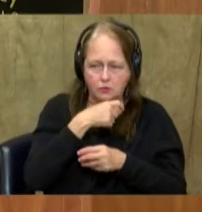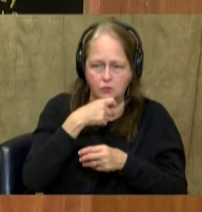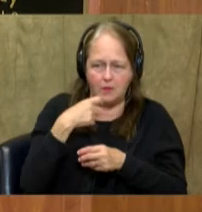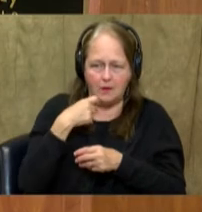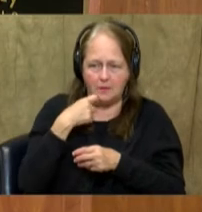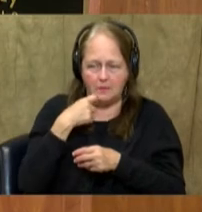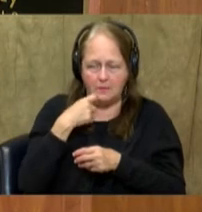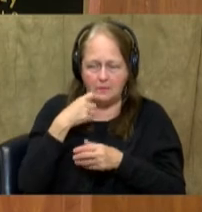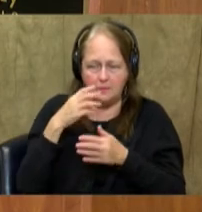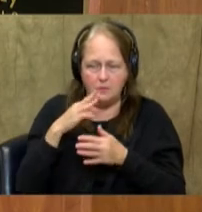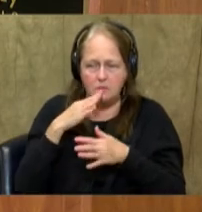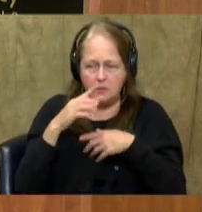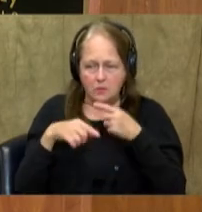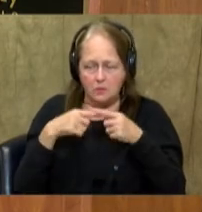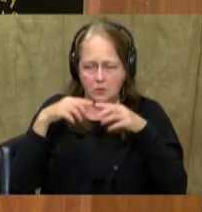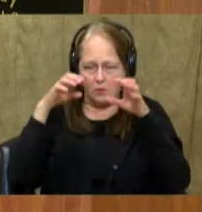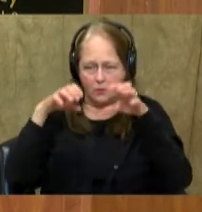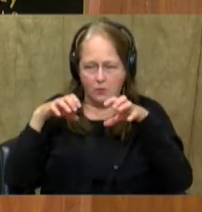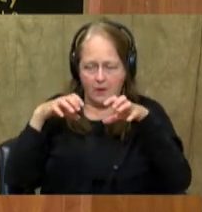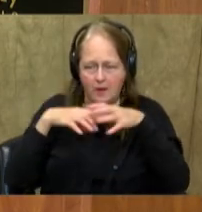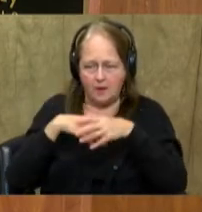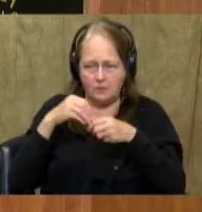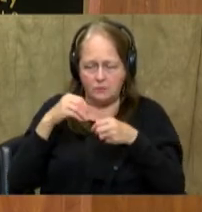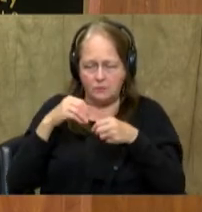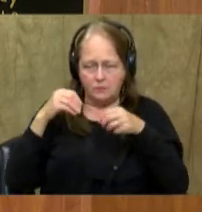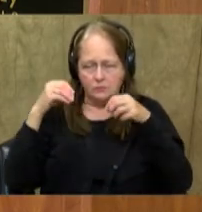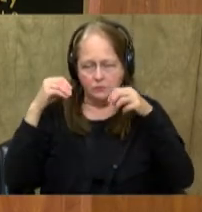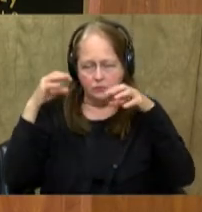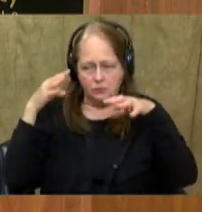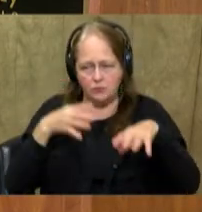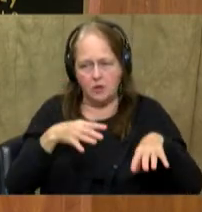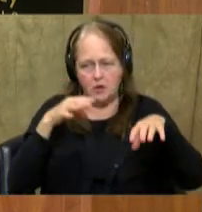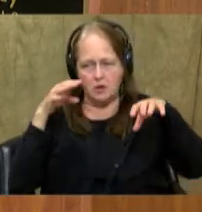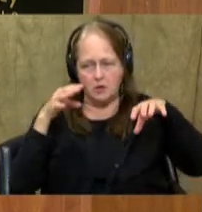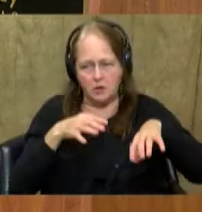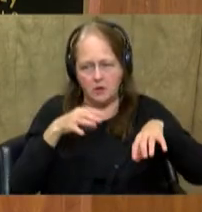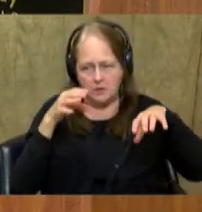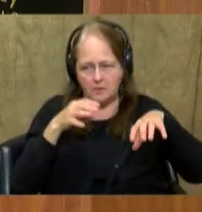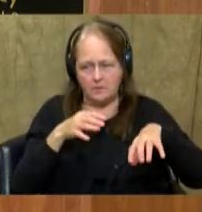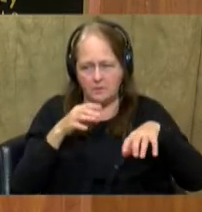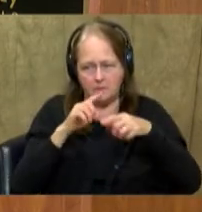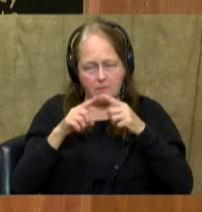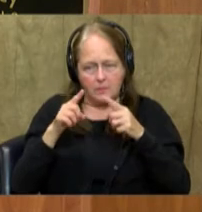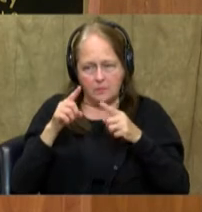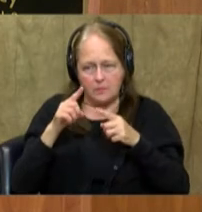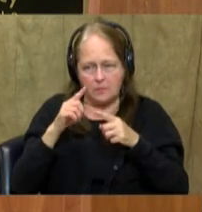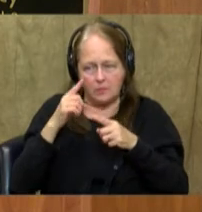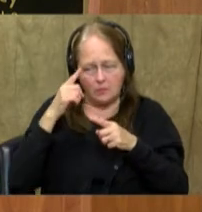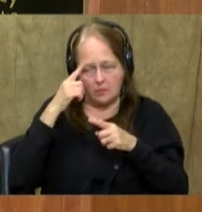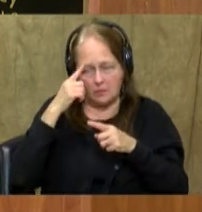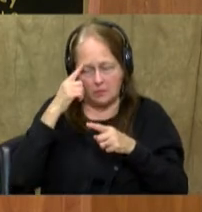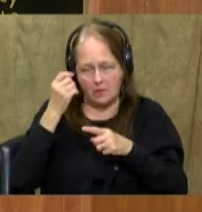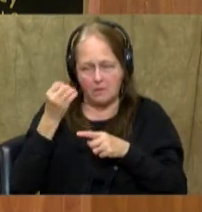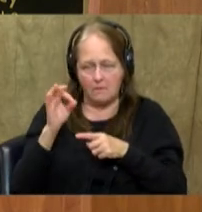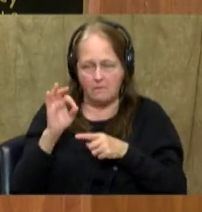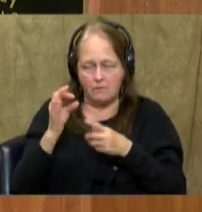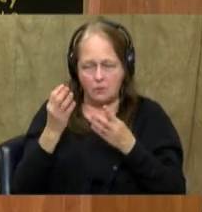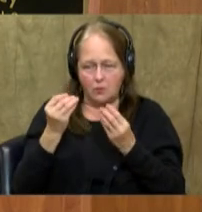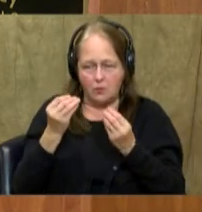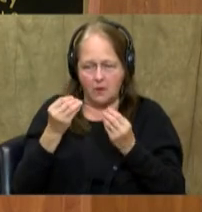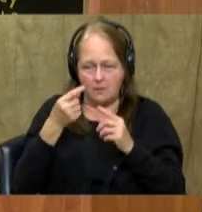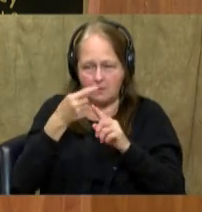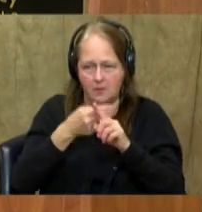time when we talk about it's raining outside, it's like a monsoon outside. Well, we're technically kind of thinking of the wet